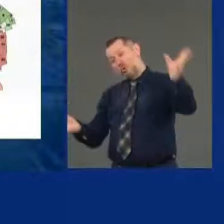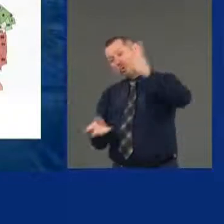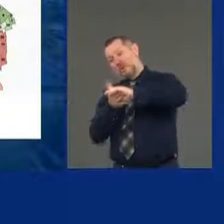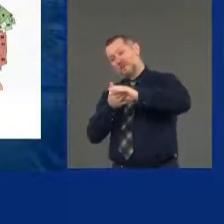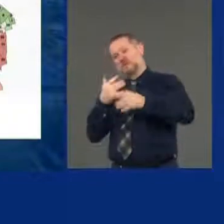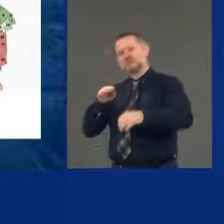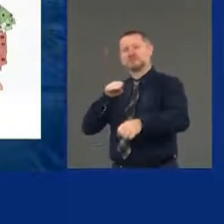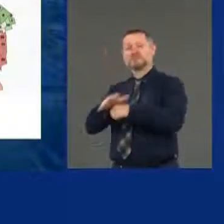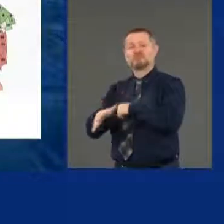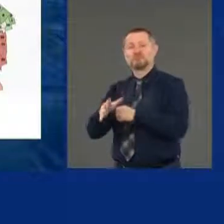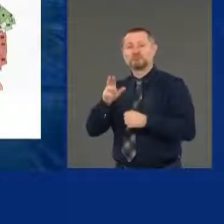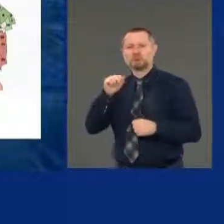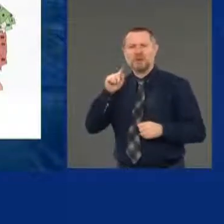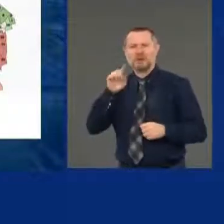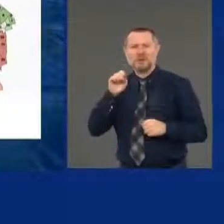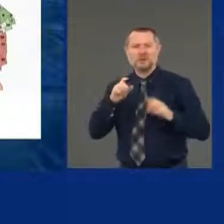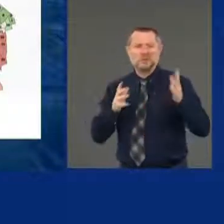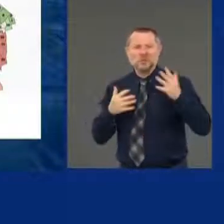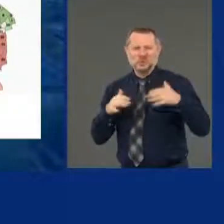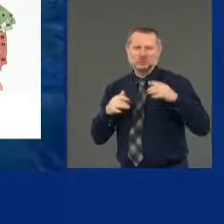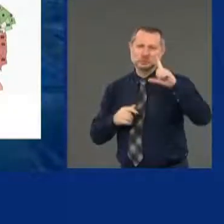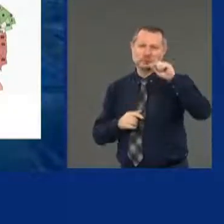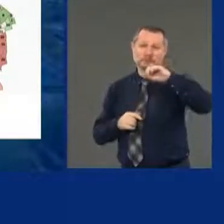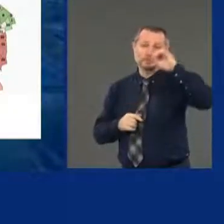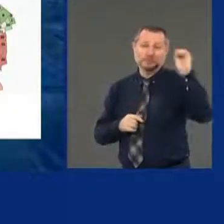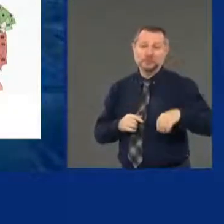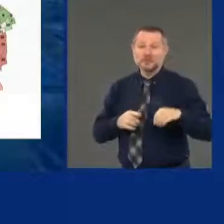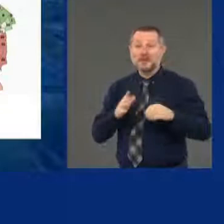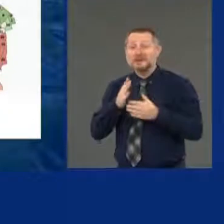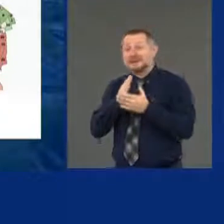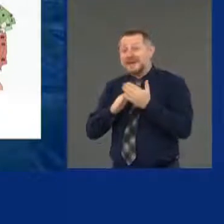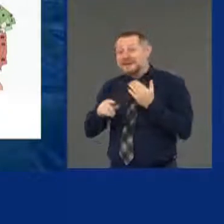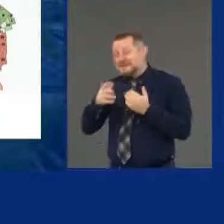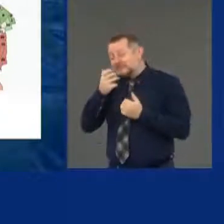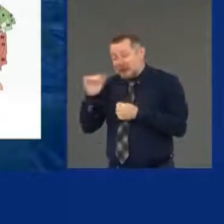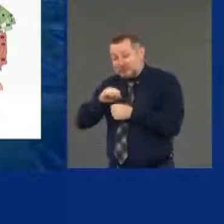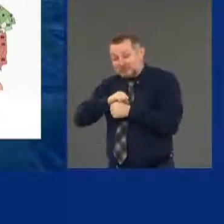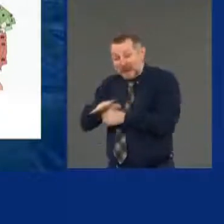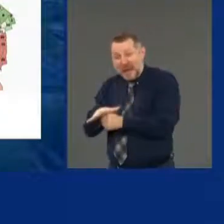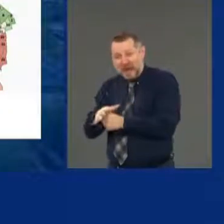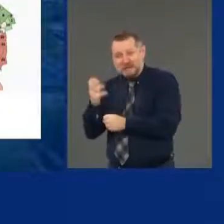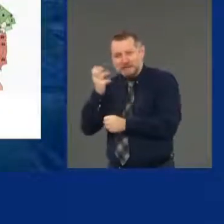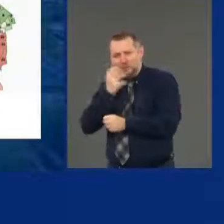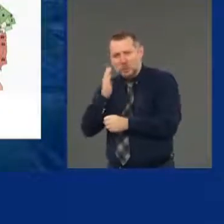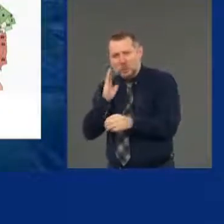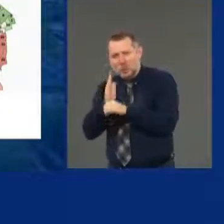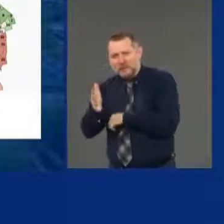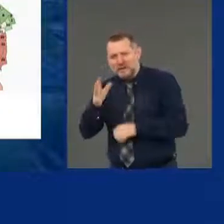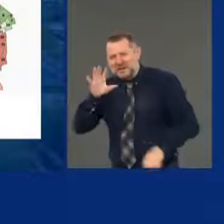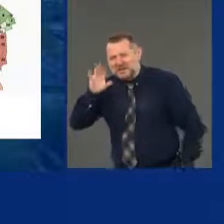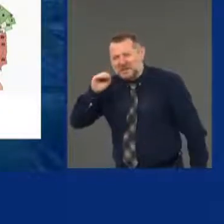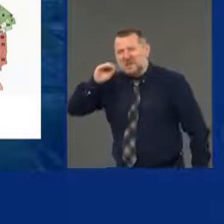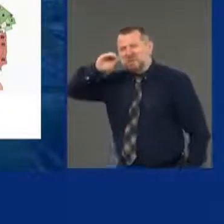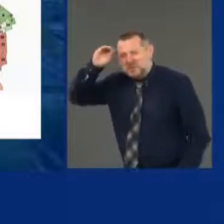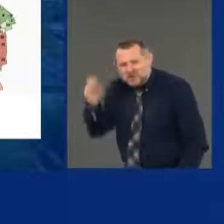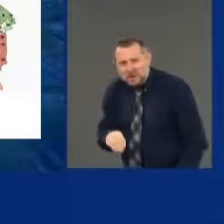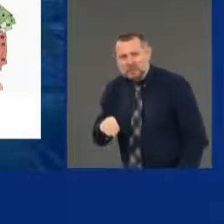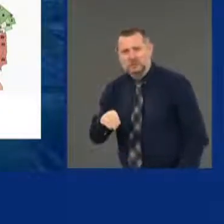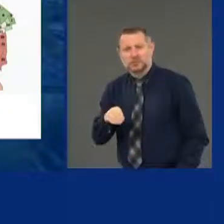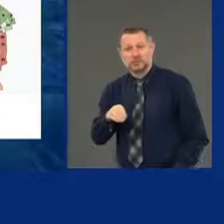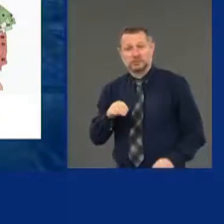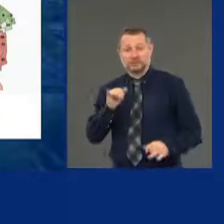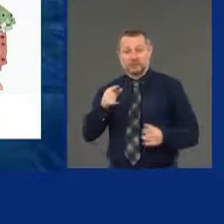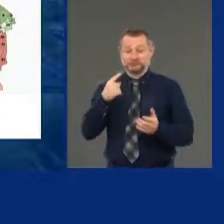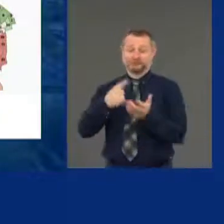some zip codes where the infection rate is over 50%. Gets back to our conversation about injustice